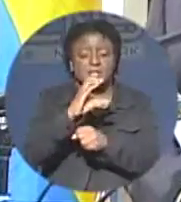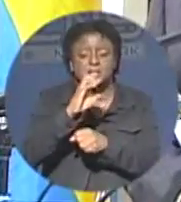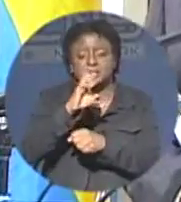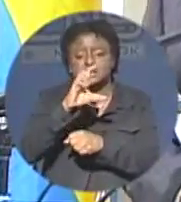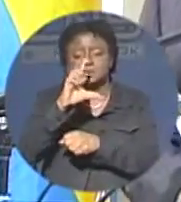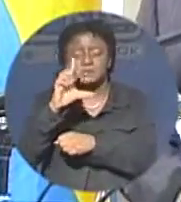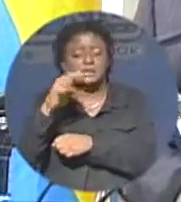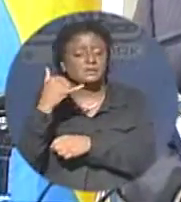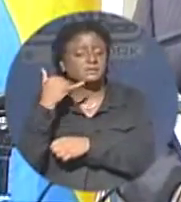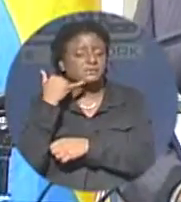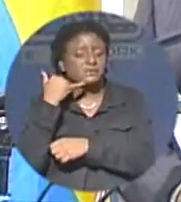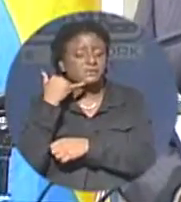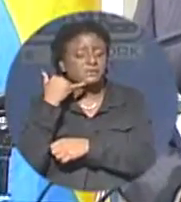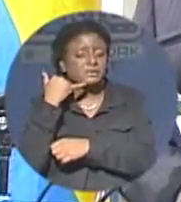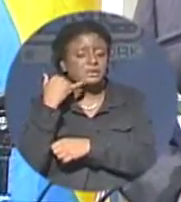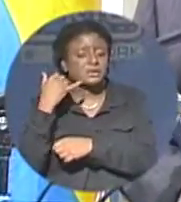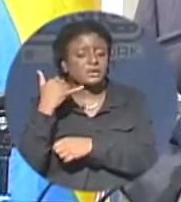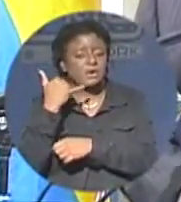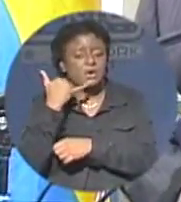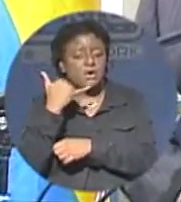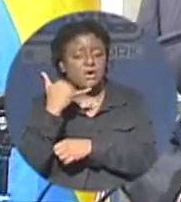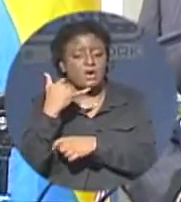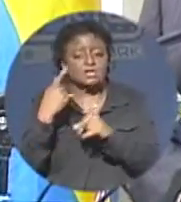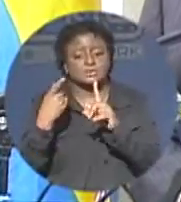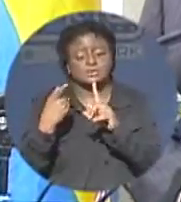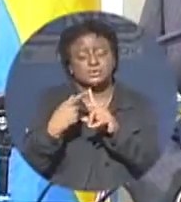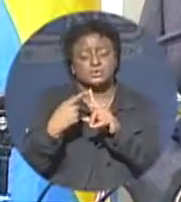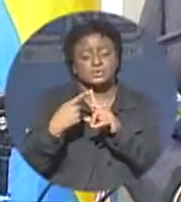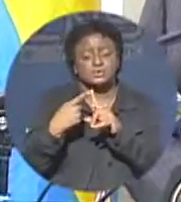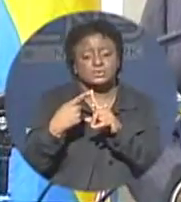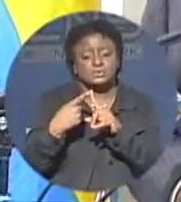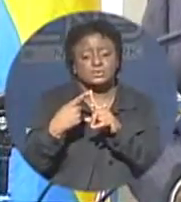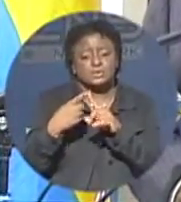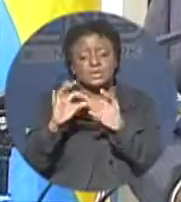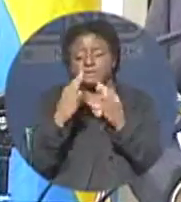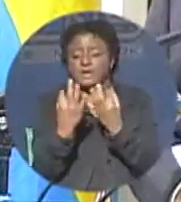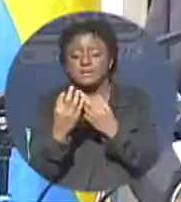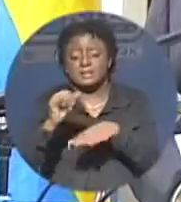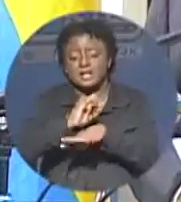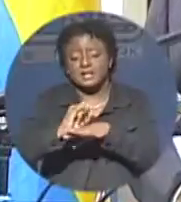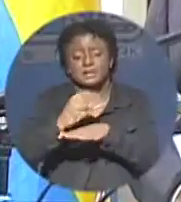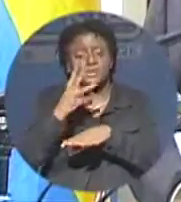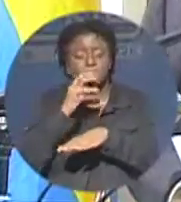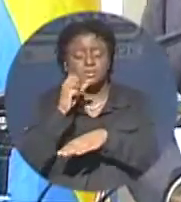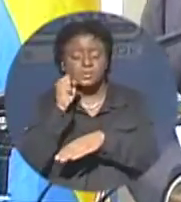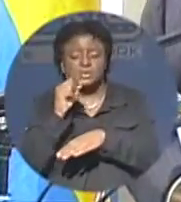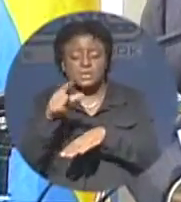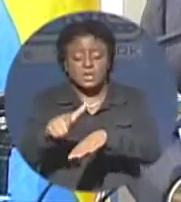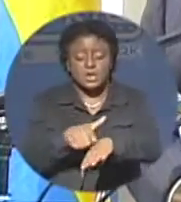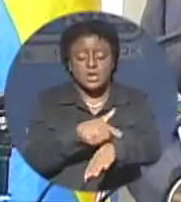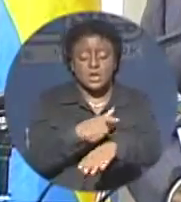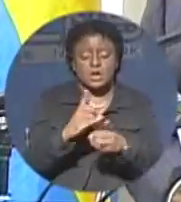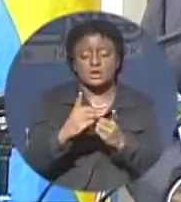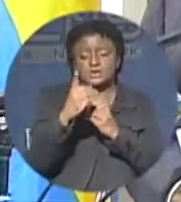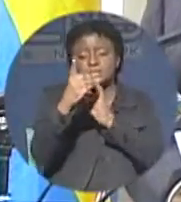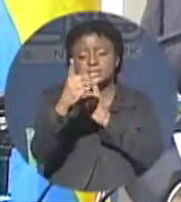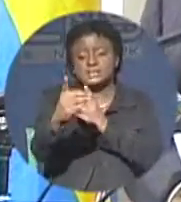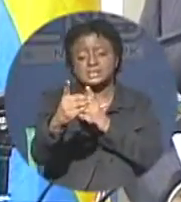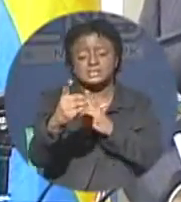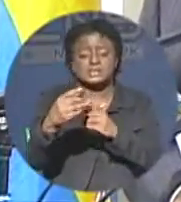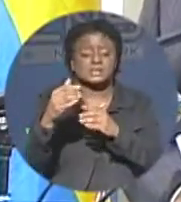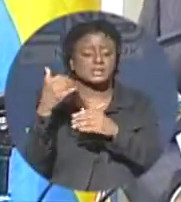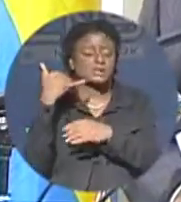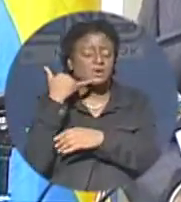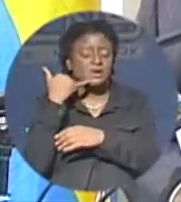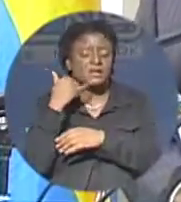Providence to a family island was a long-distance call for which we paid BTC. That is no longer the case.